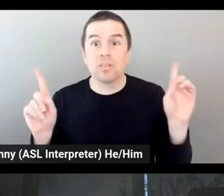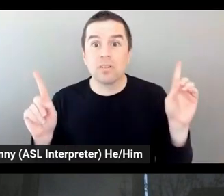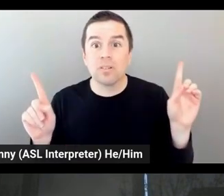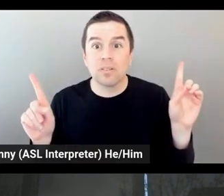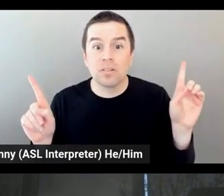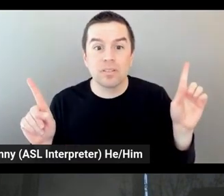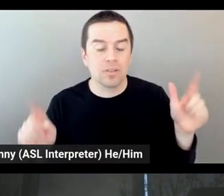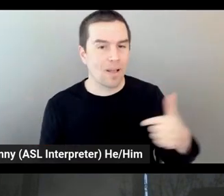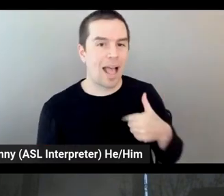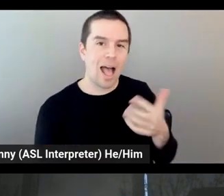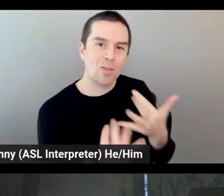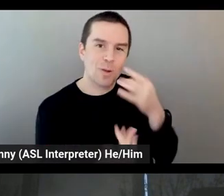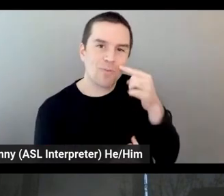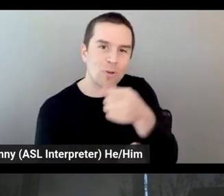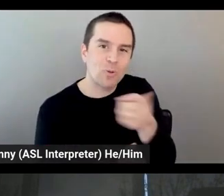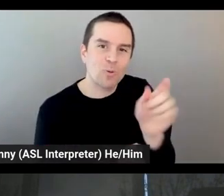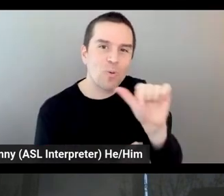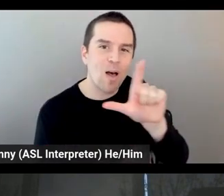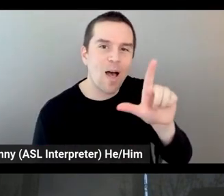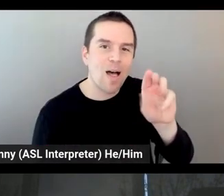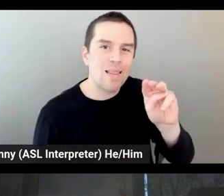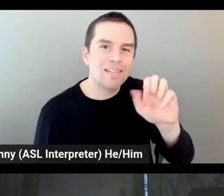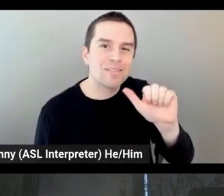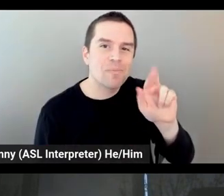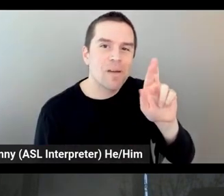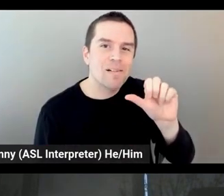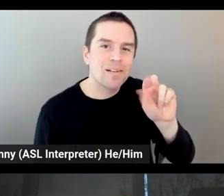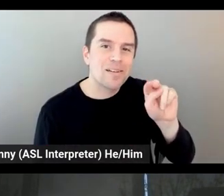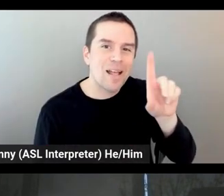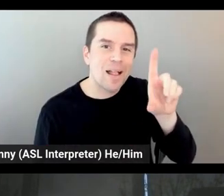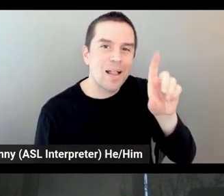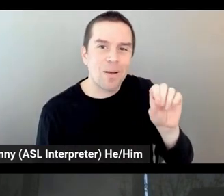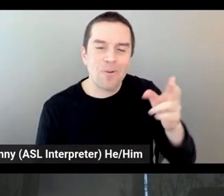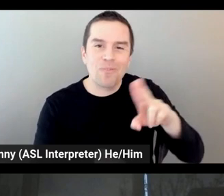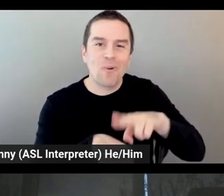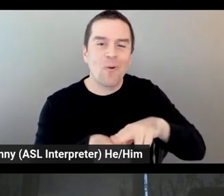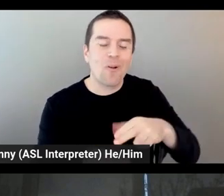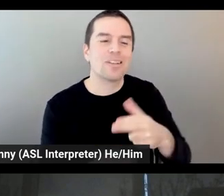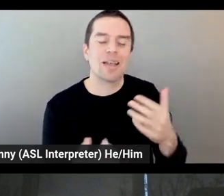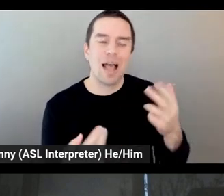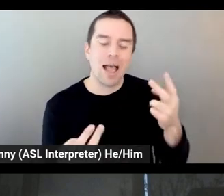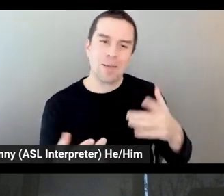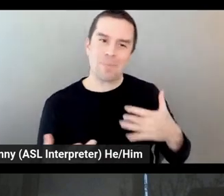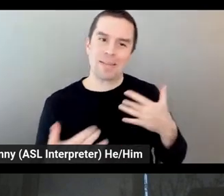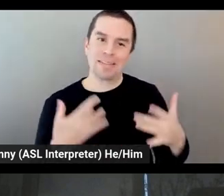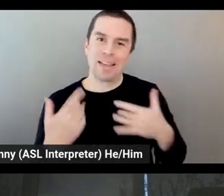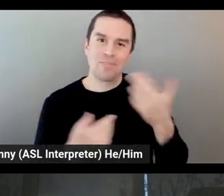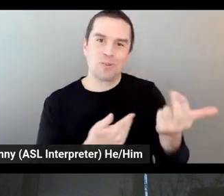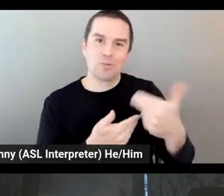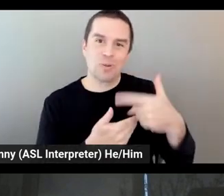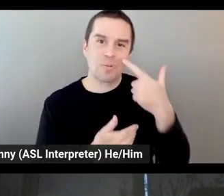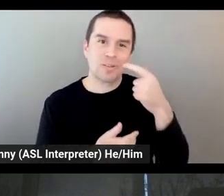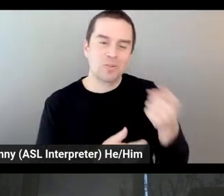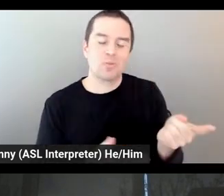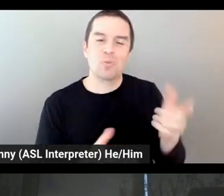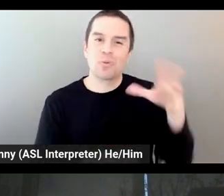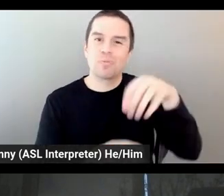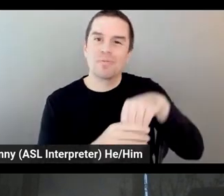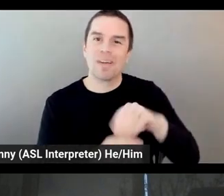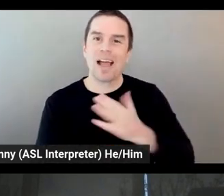of course. So looking really good to have you there since you were part of this really incredible journey we did together.